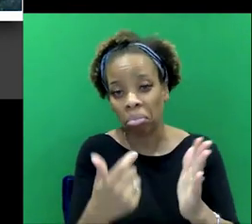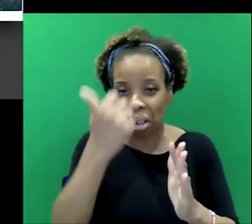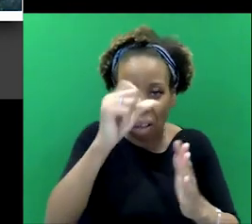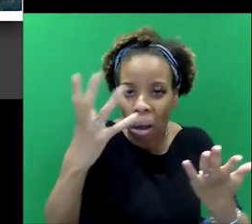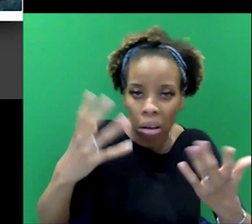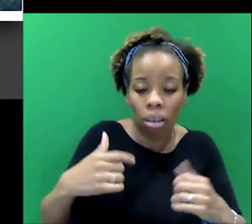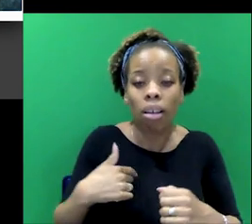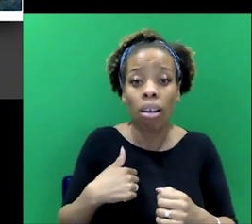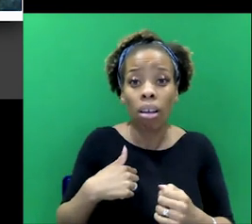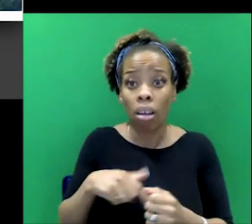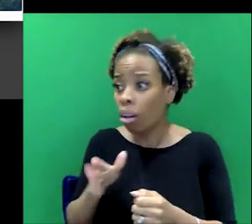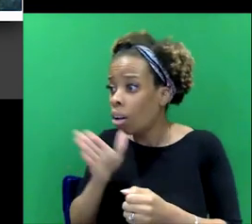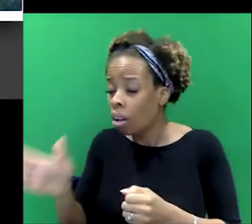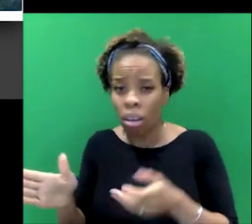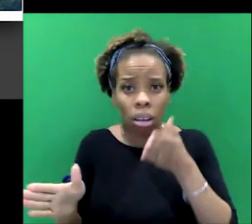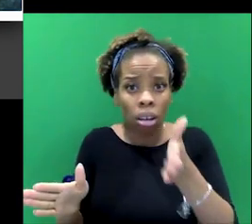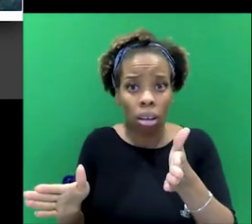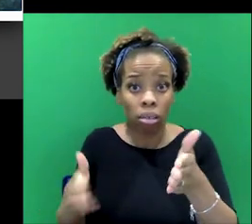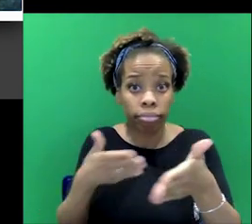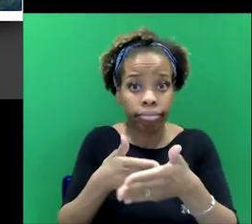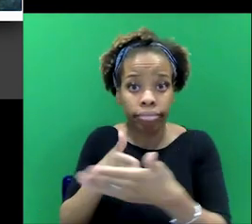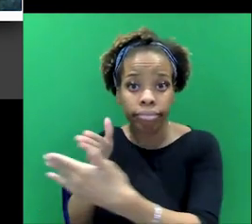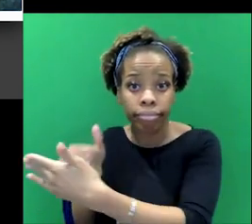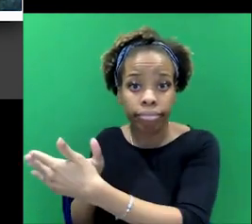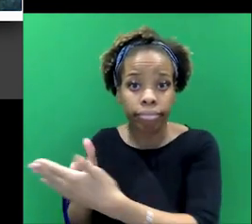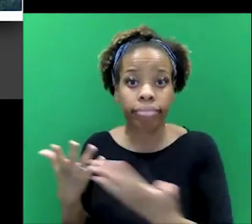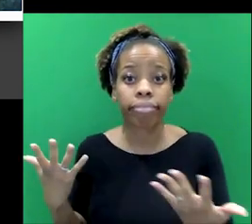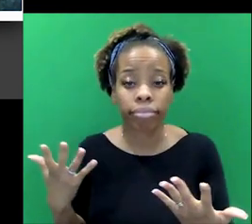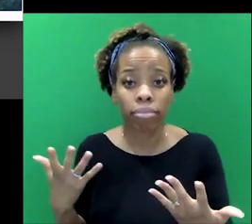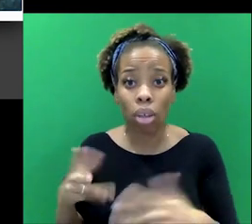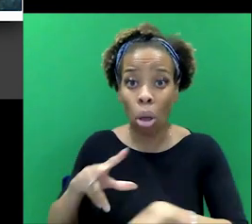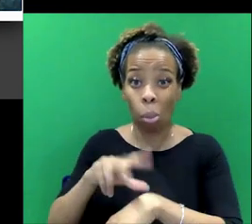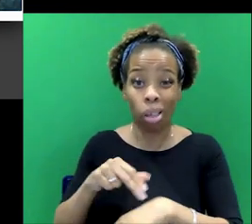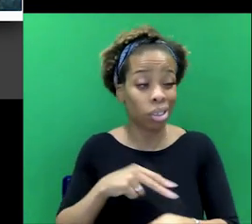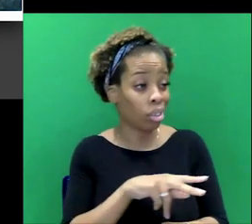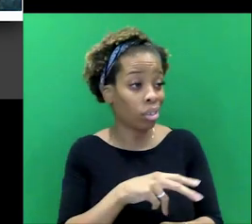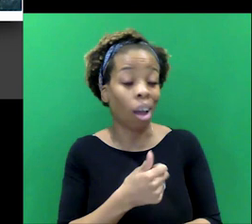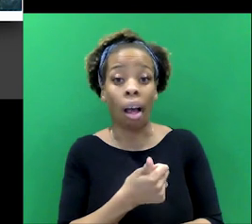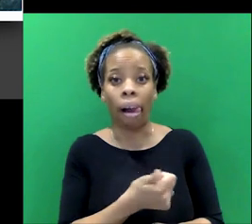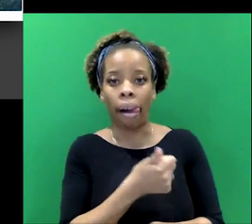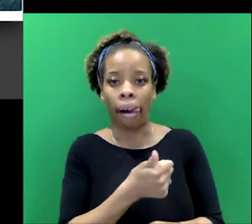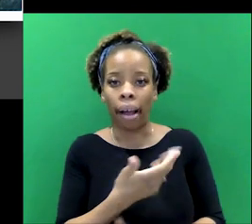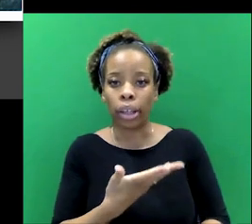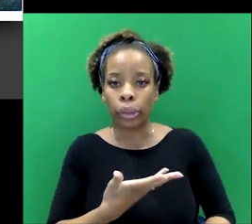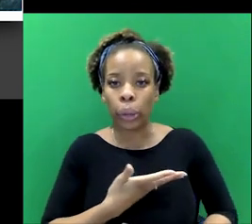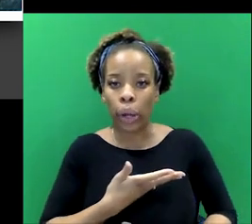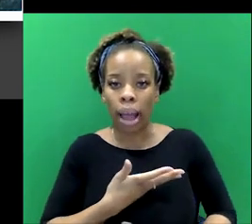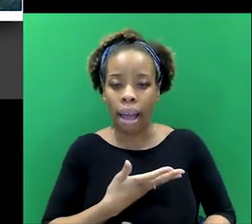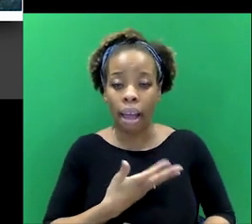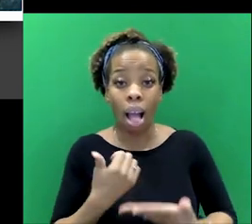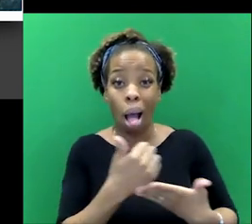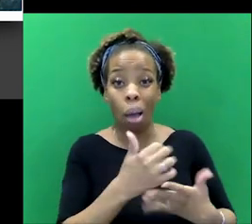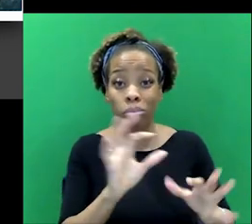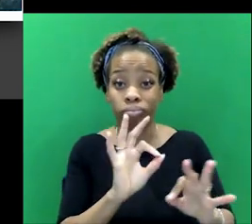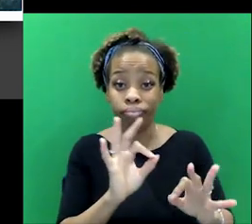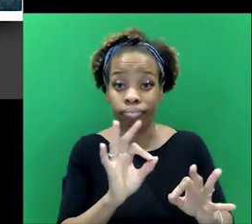both of them weren't listening, really. The, the police didn't care. They did nothing to help him in the first phase